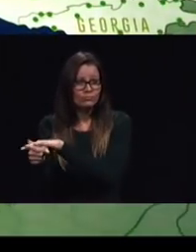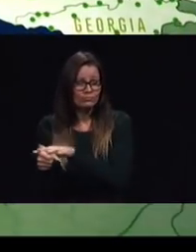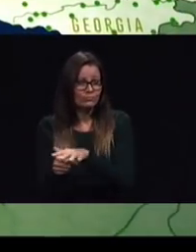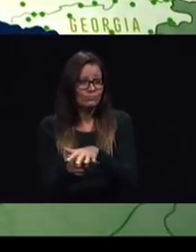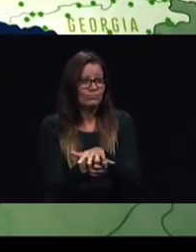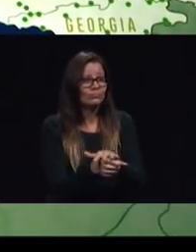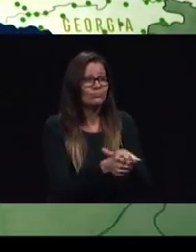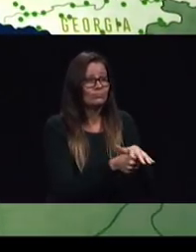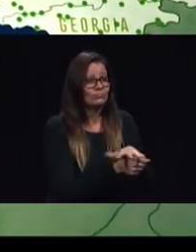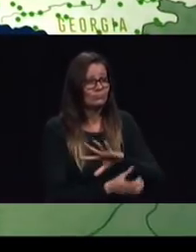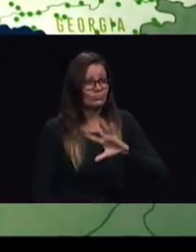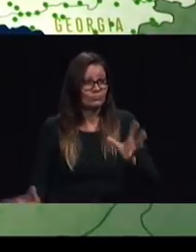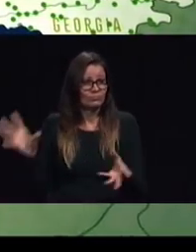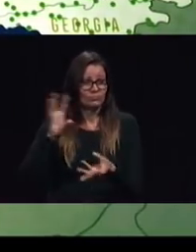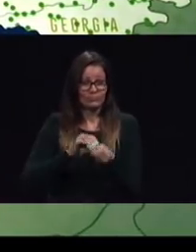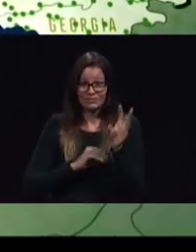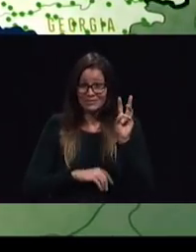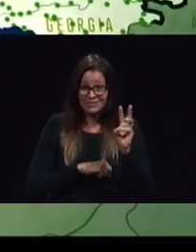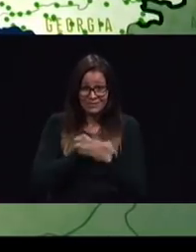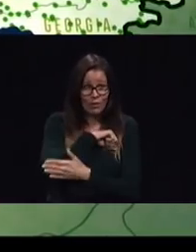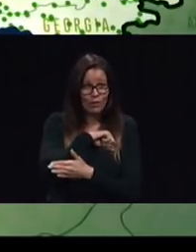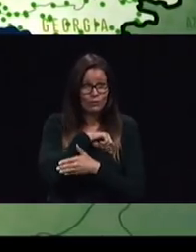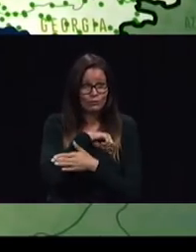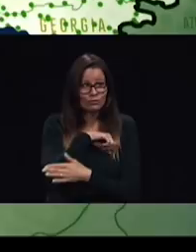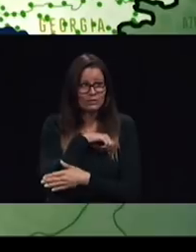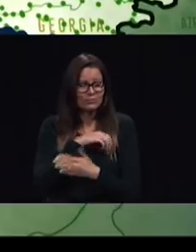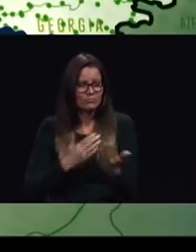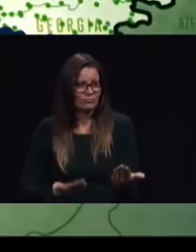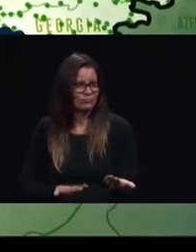presenting the precious advent message